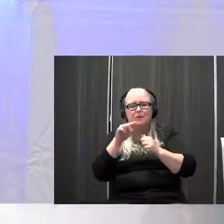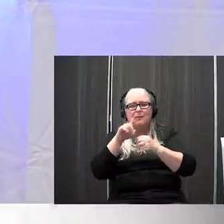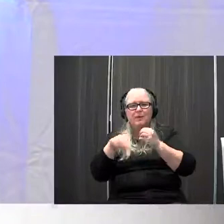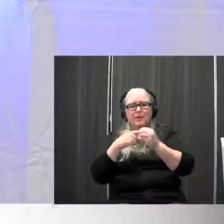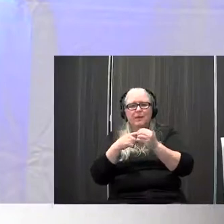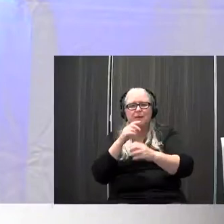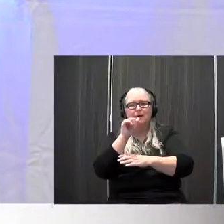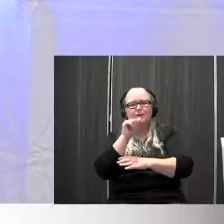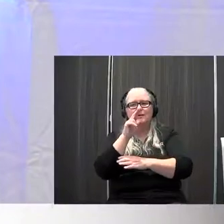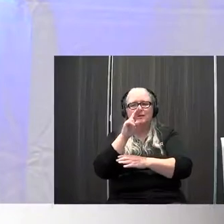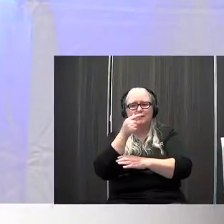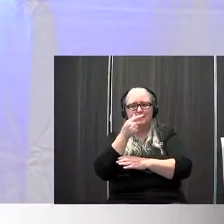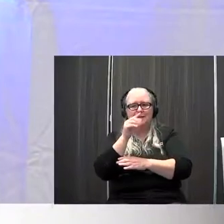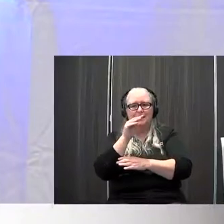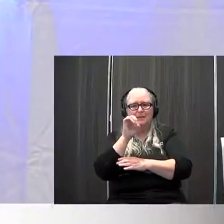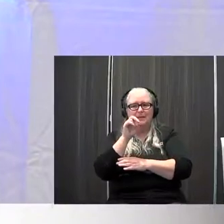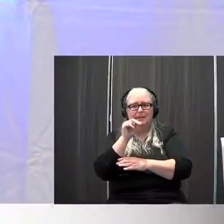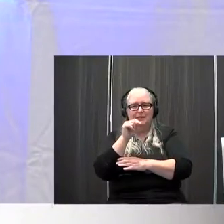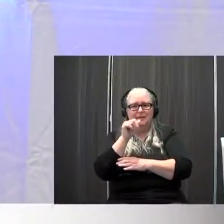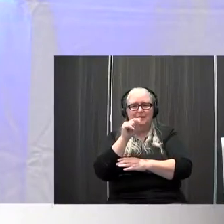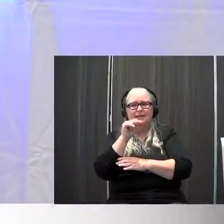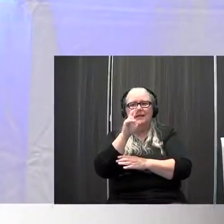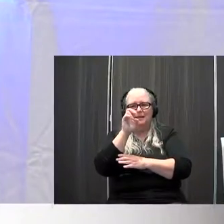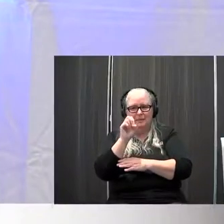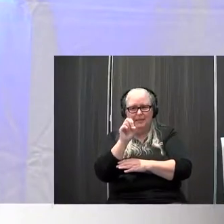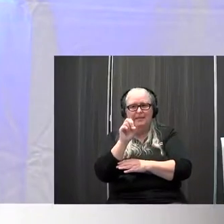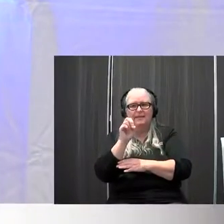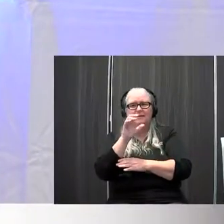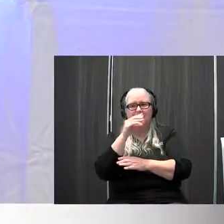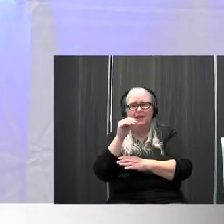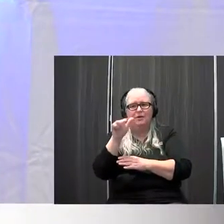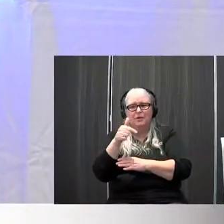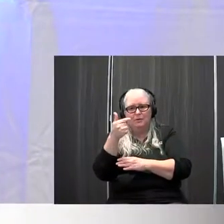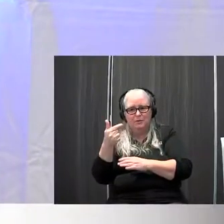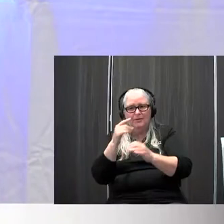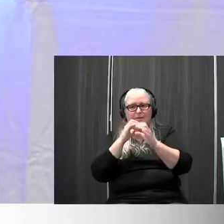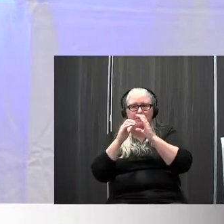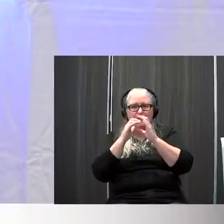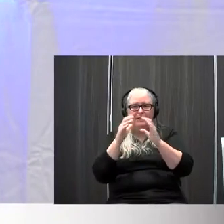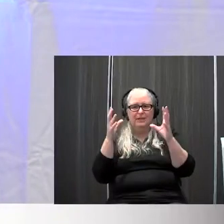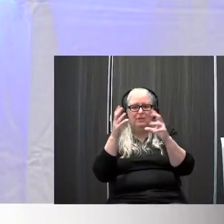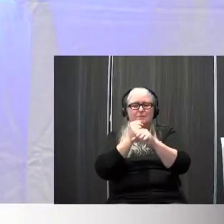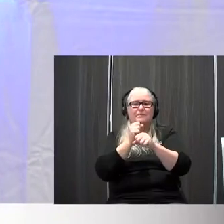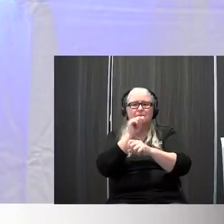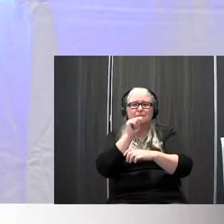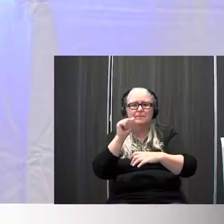and alternative communication so thank you so much Missy for going over that that seating and positioning and